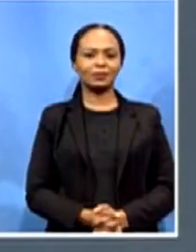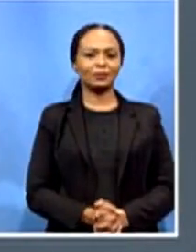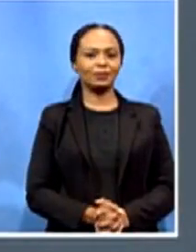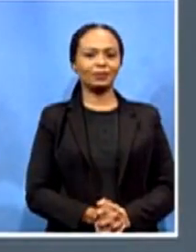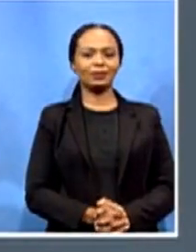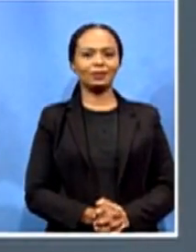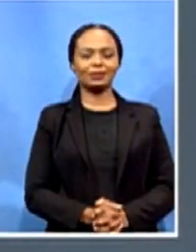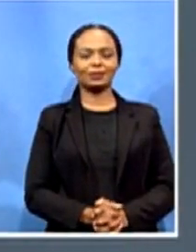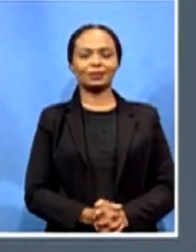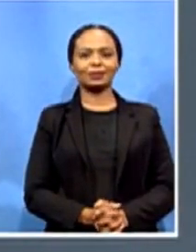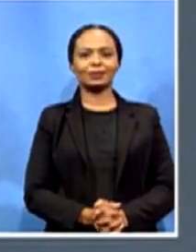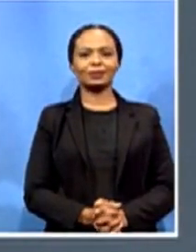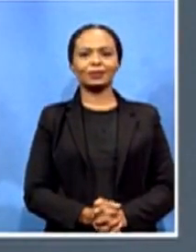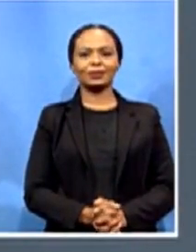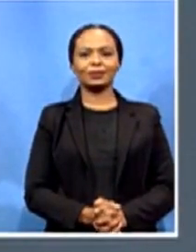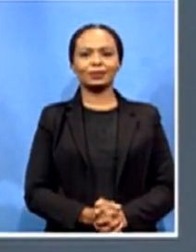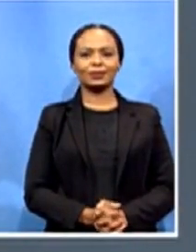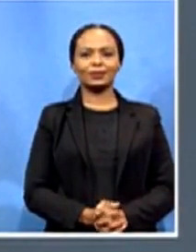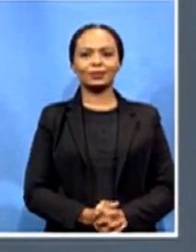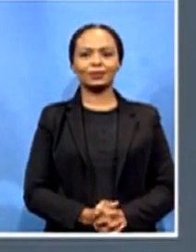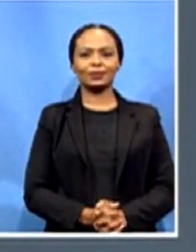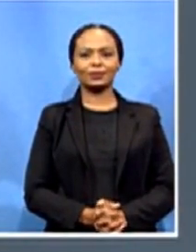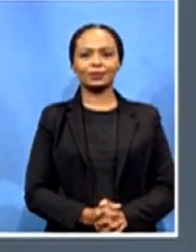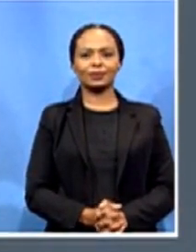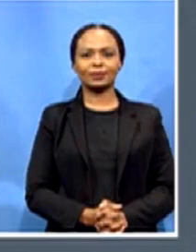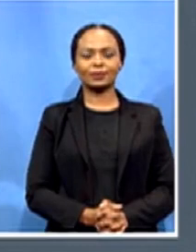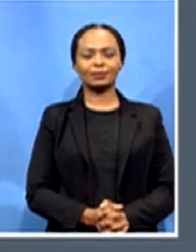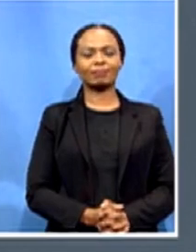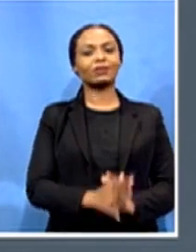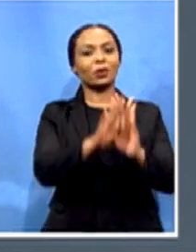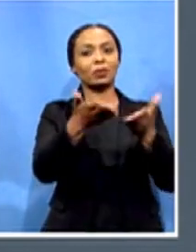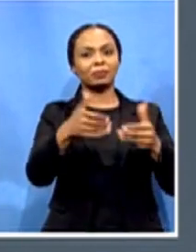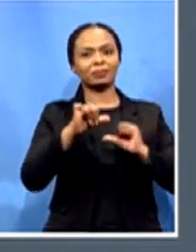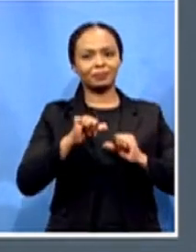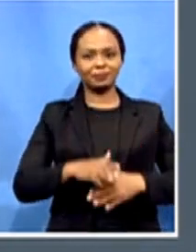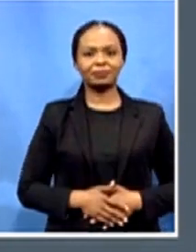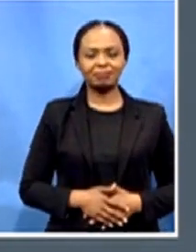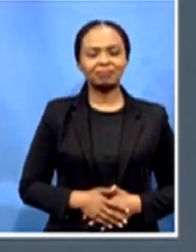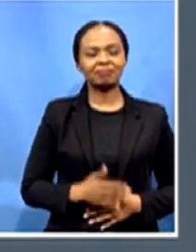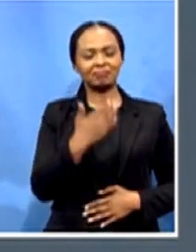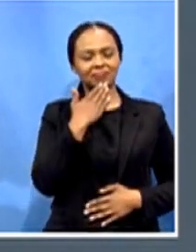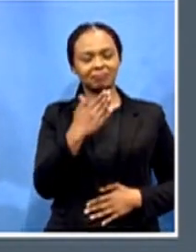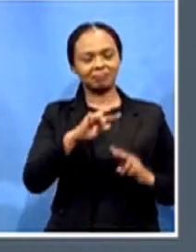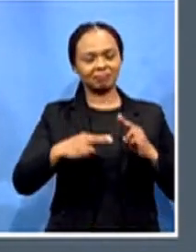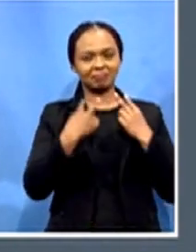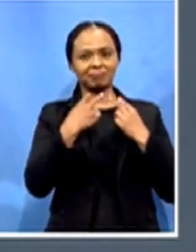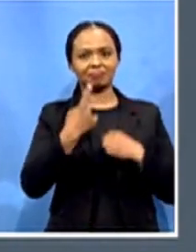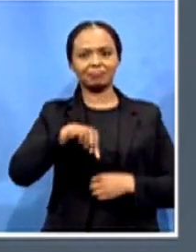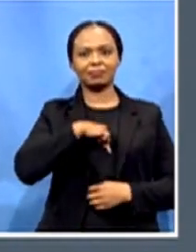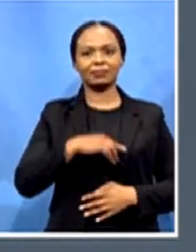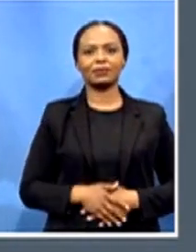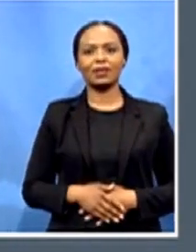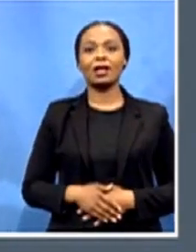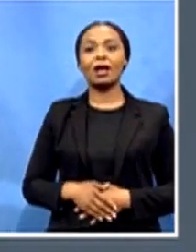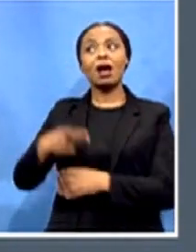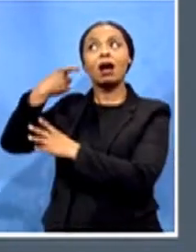welcome back and thanks for staying with us now in response to the shortage of ventilators in the healthcare system as a result of the outbreak of the